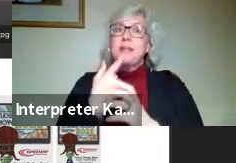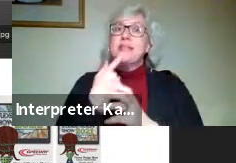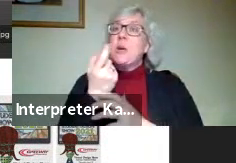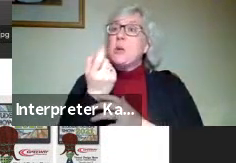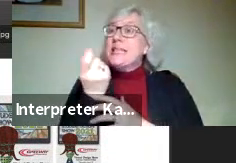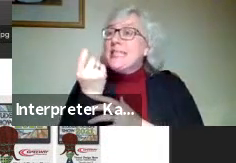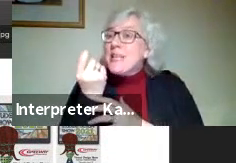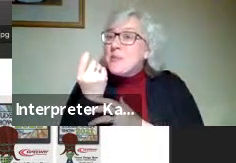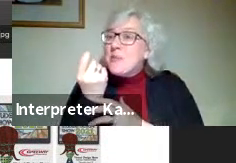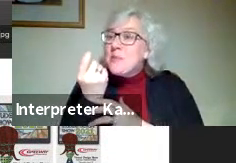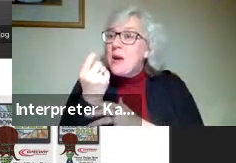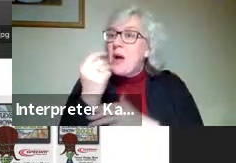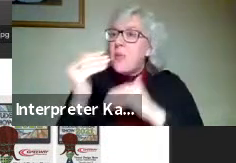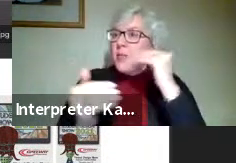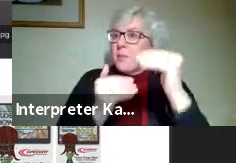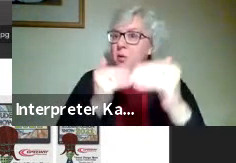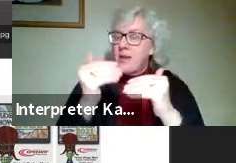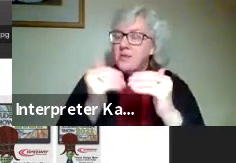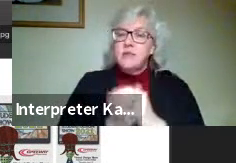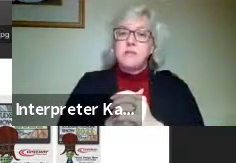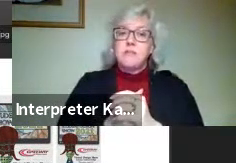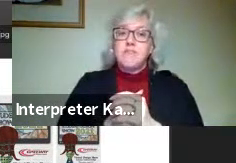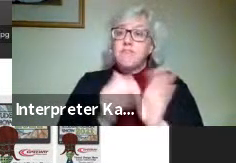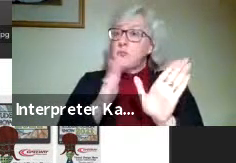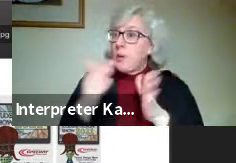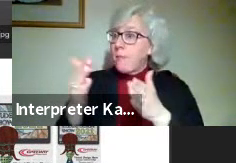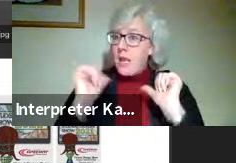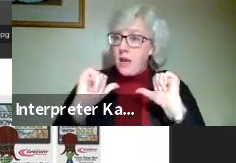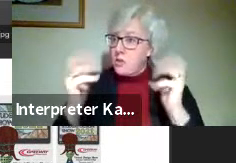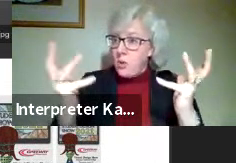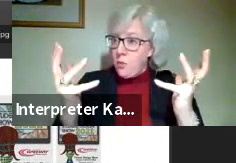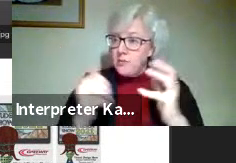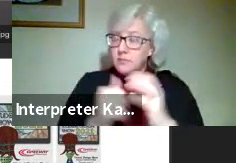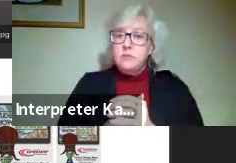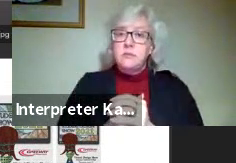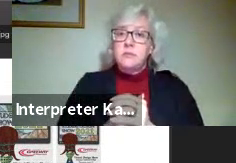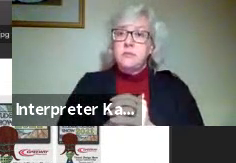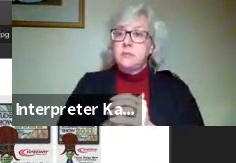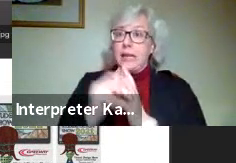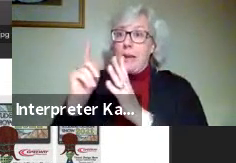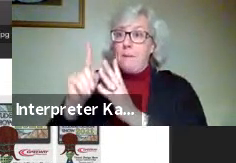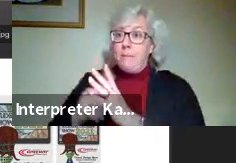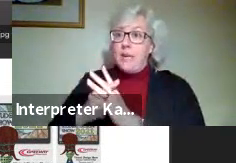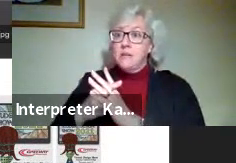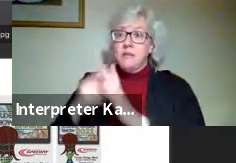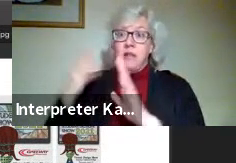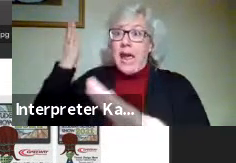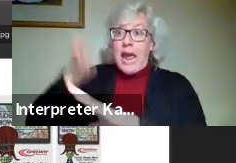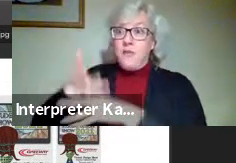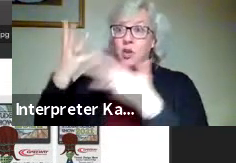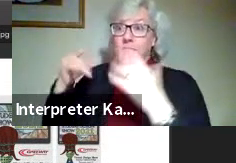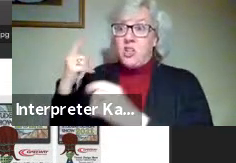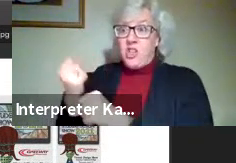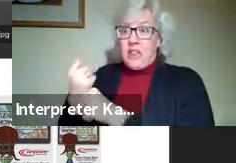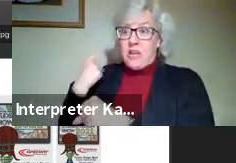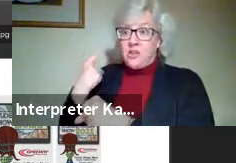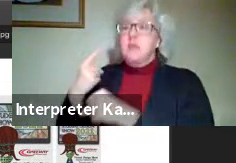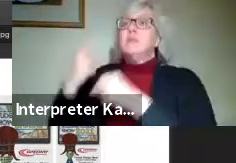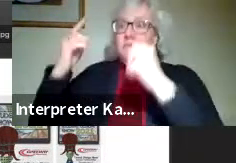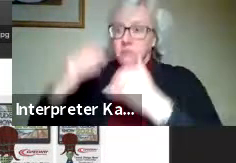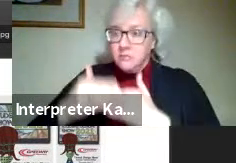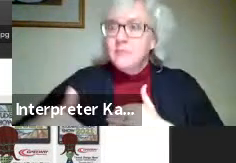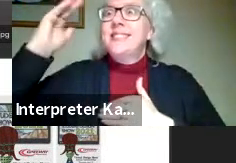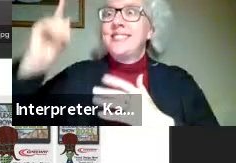bit about that process. So, the planning of our show literally begins soon after we wrap up each show each spring.